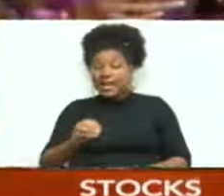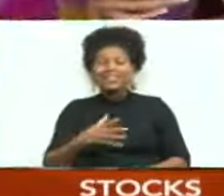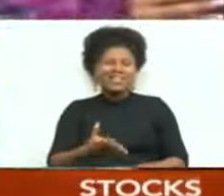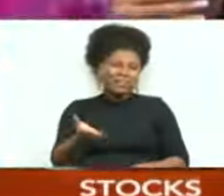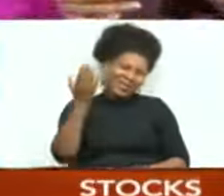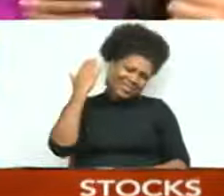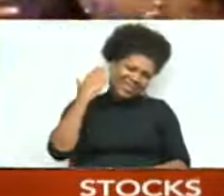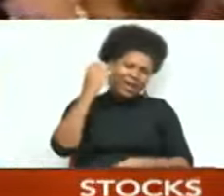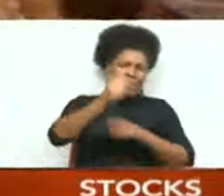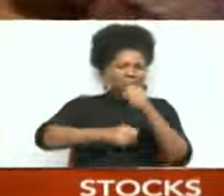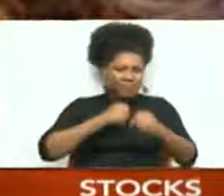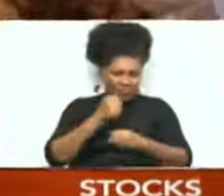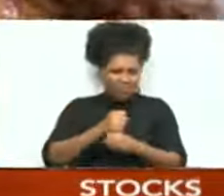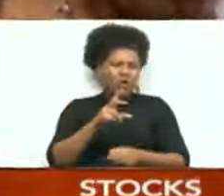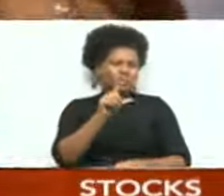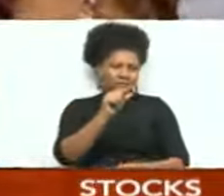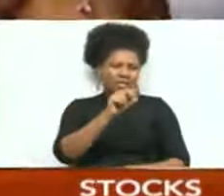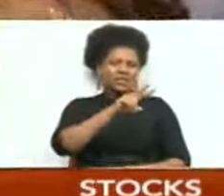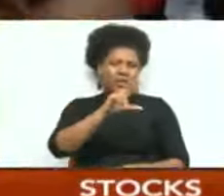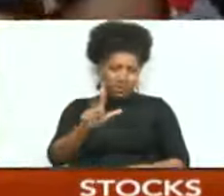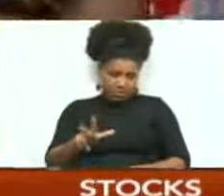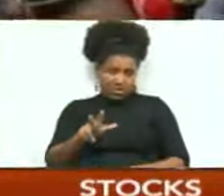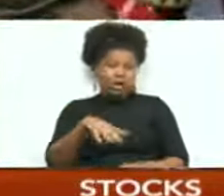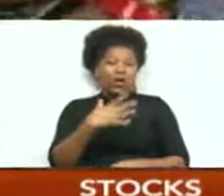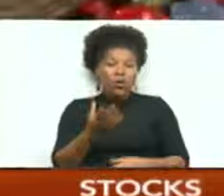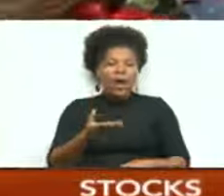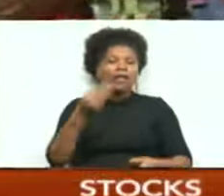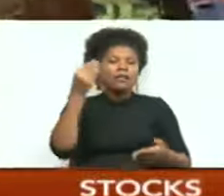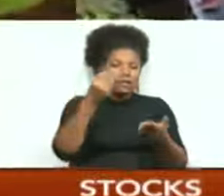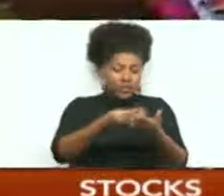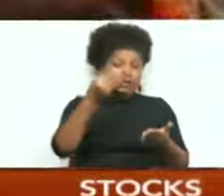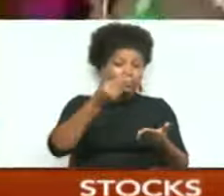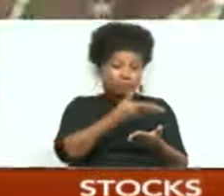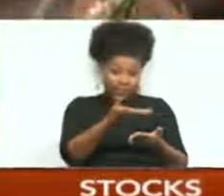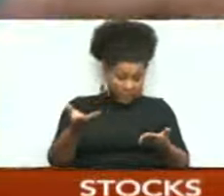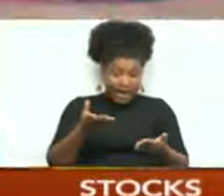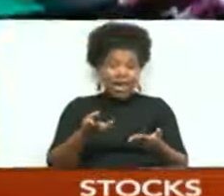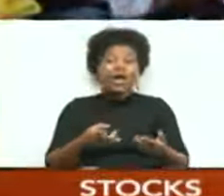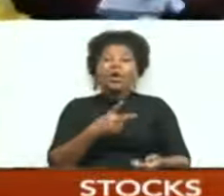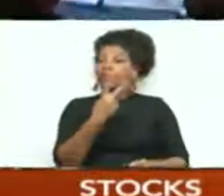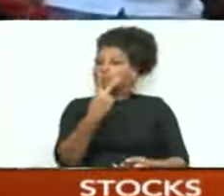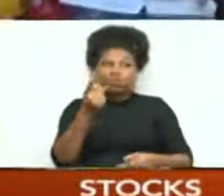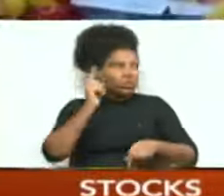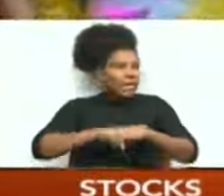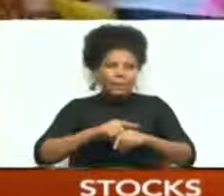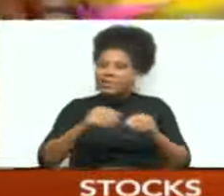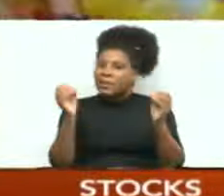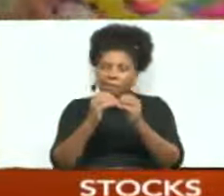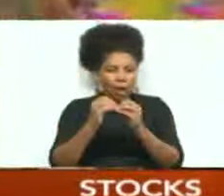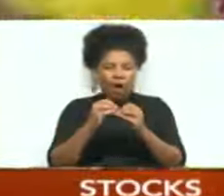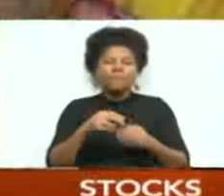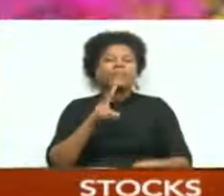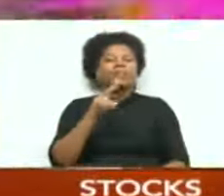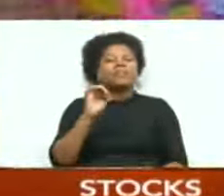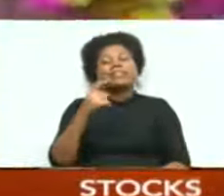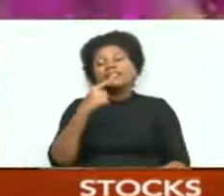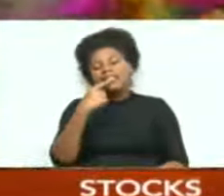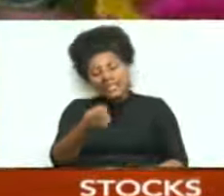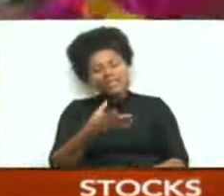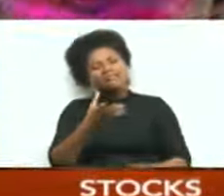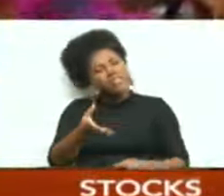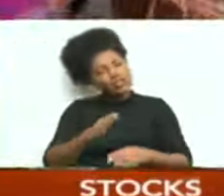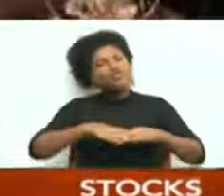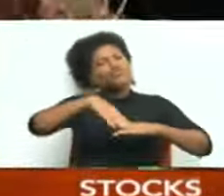2023, while contactless transactions were more than doubled in growth. Visa says this indicates the growing acceptance and